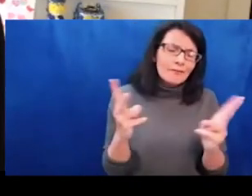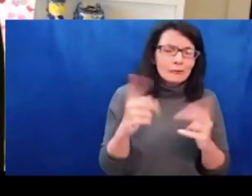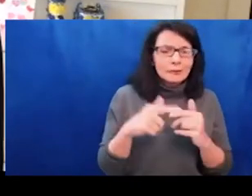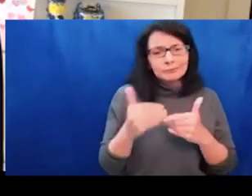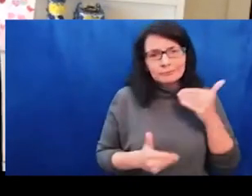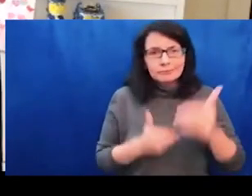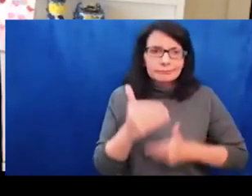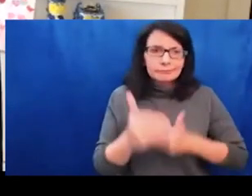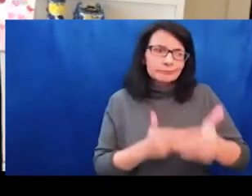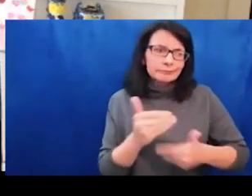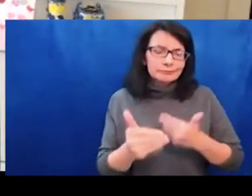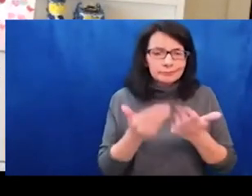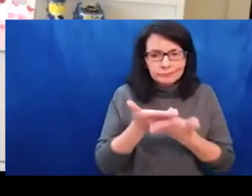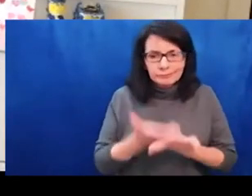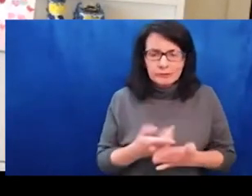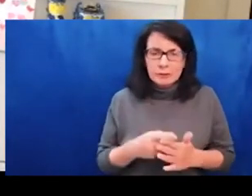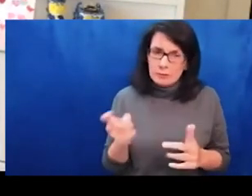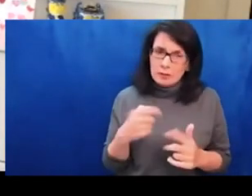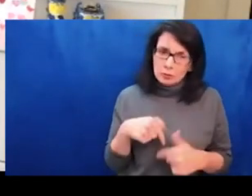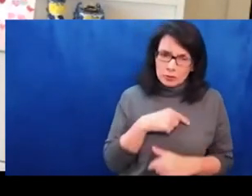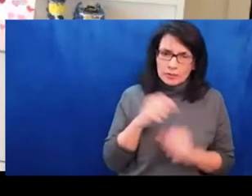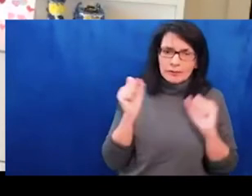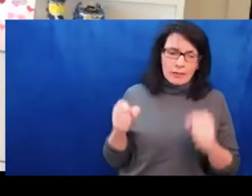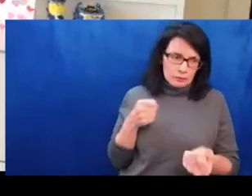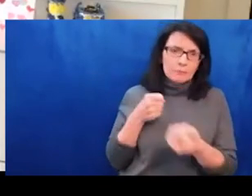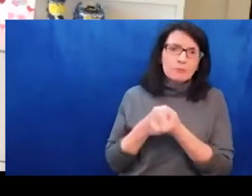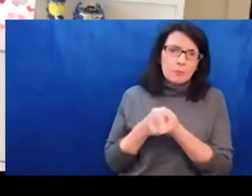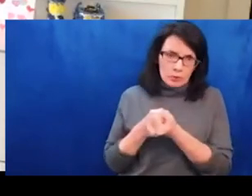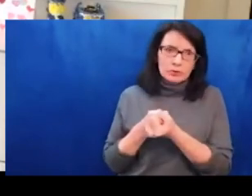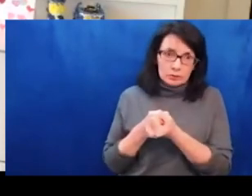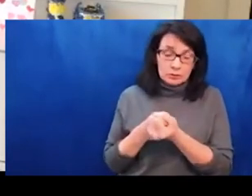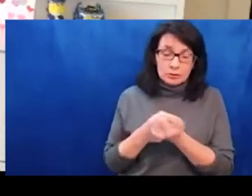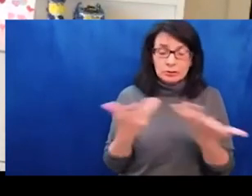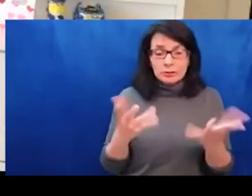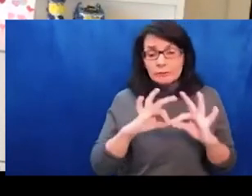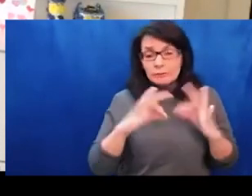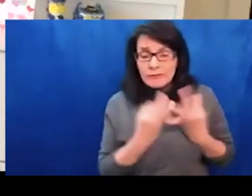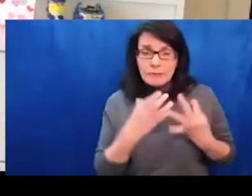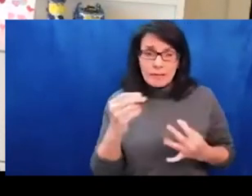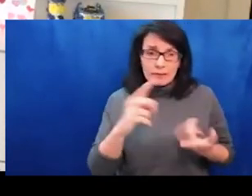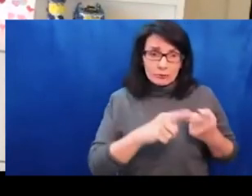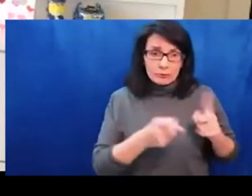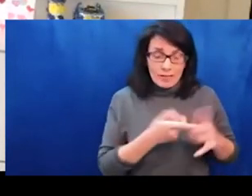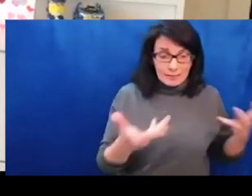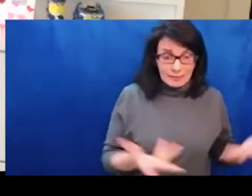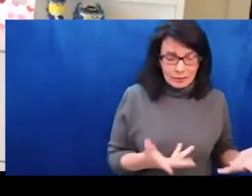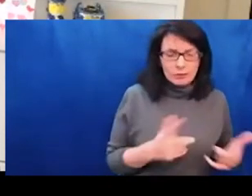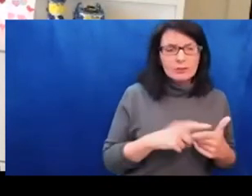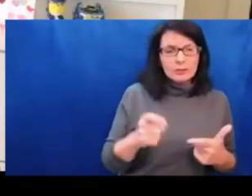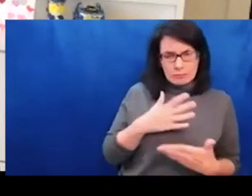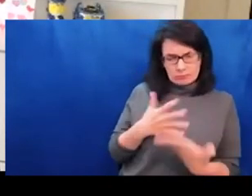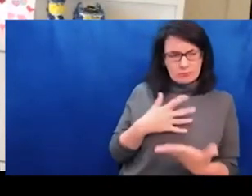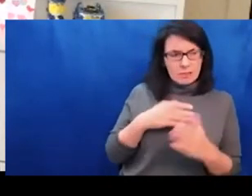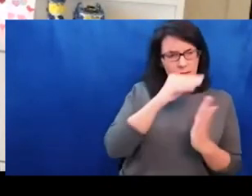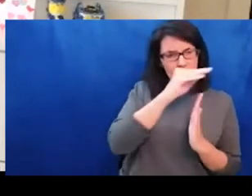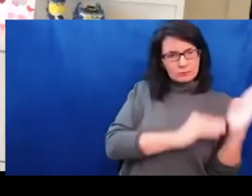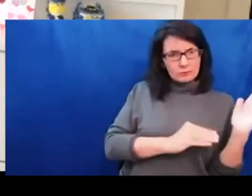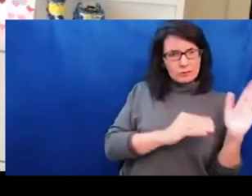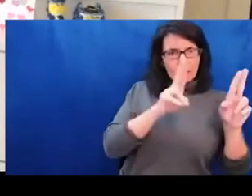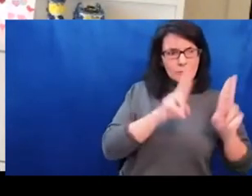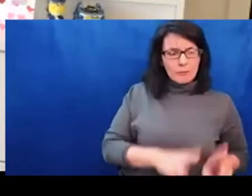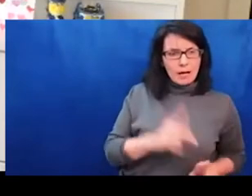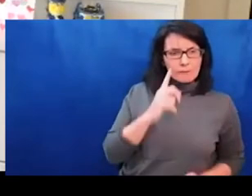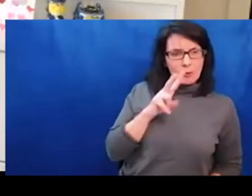We would like to save artists and writers in the region to cover their basic needs with a focus on Ukrainian artists. More broadly,